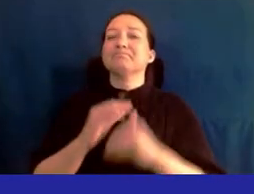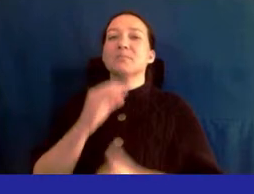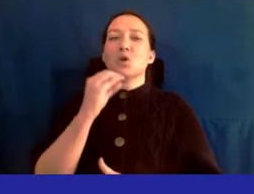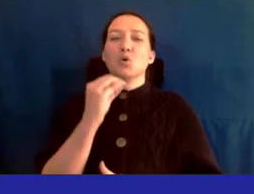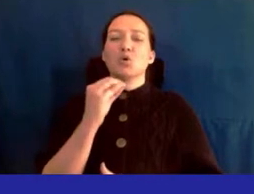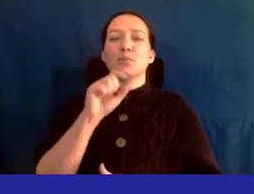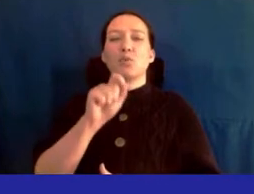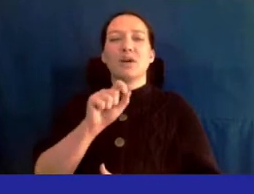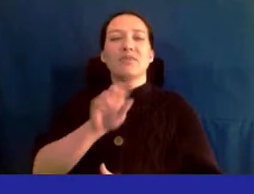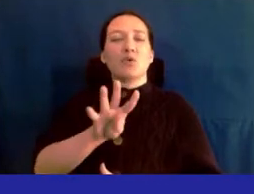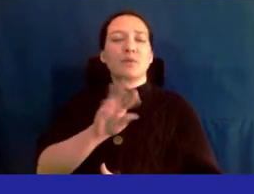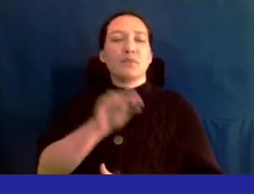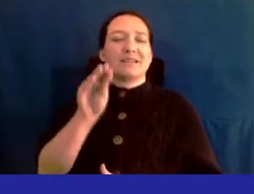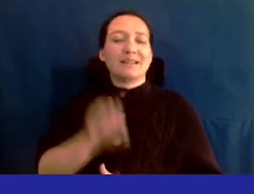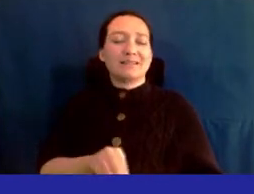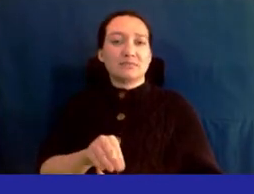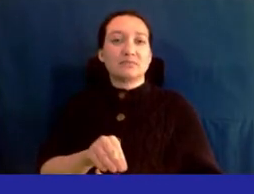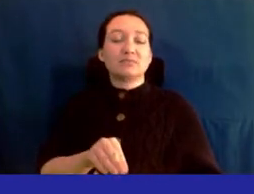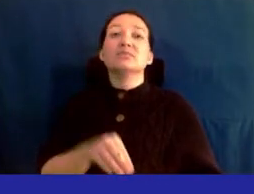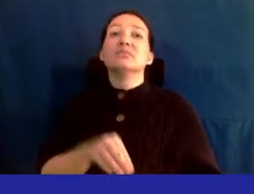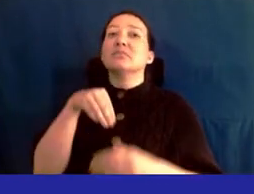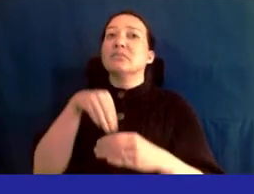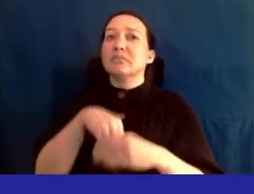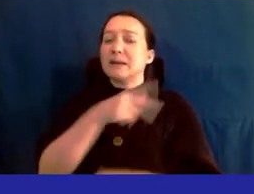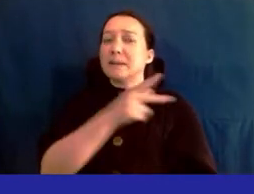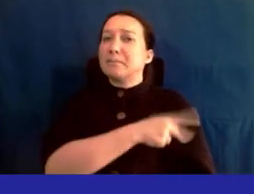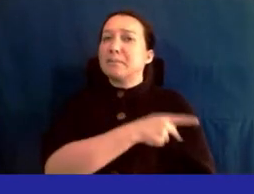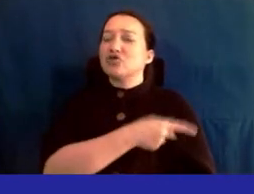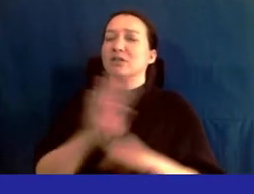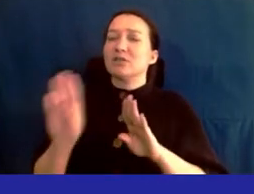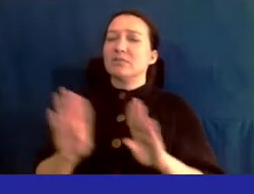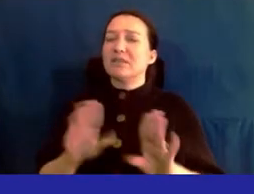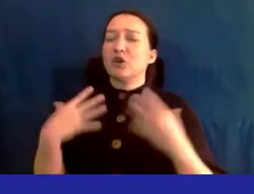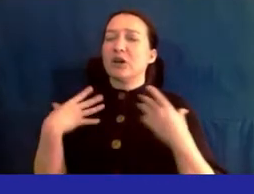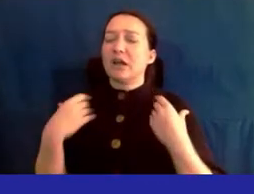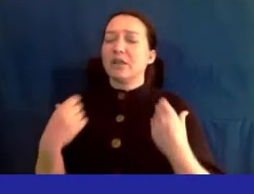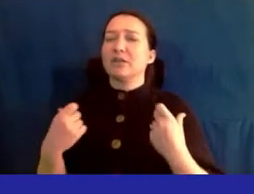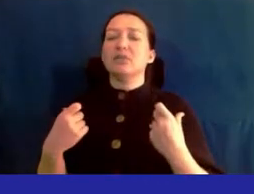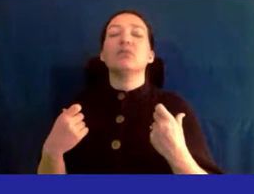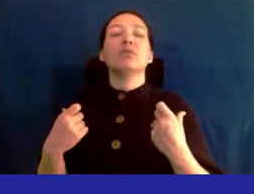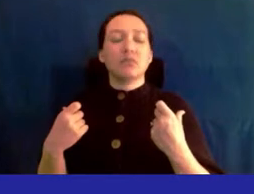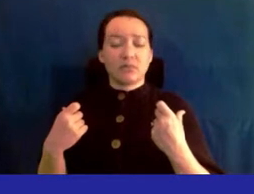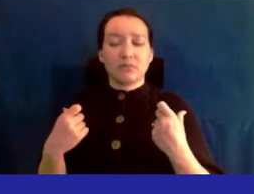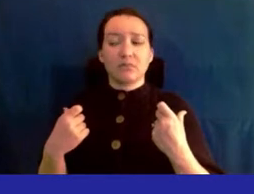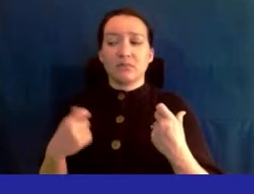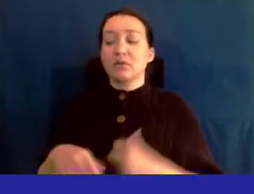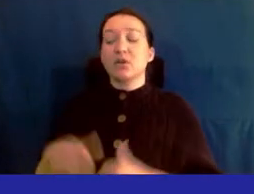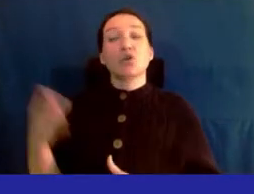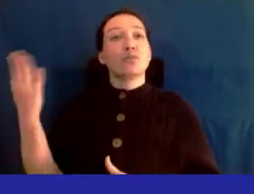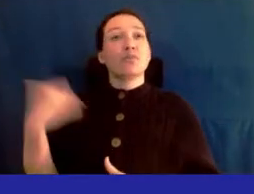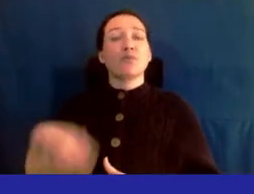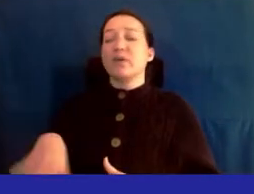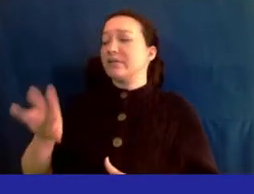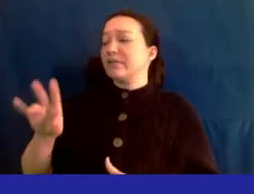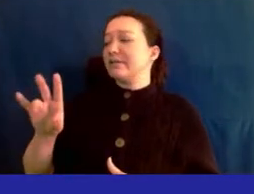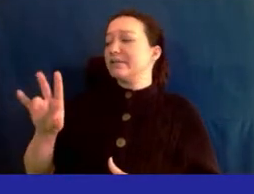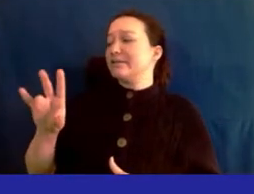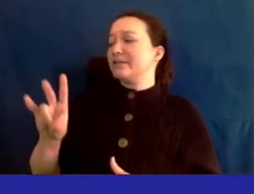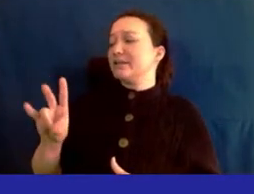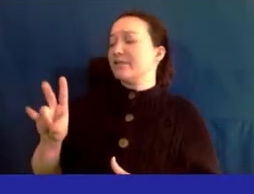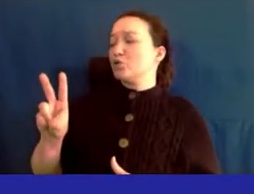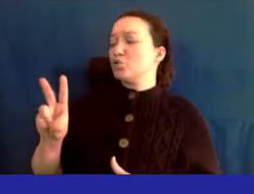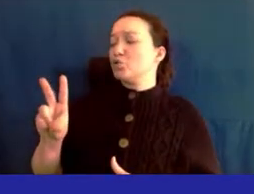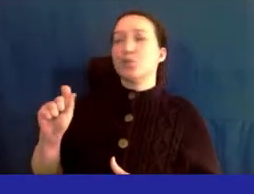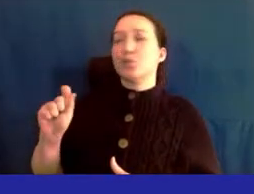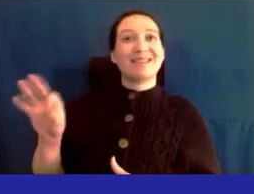.4 percent in patient behavior health overall score rose from 72.9 percent in 2022